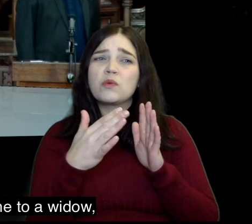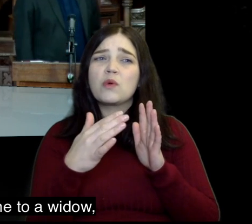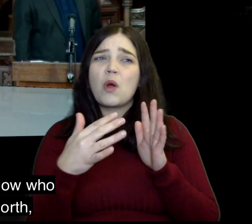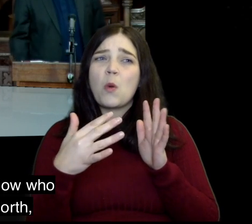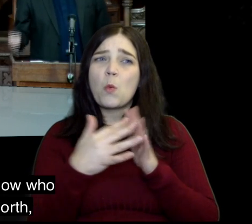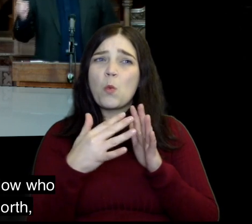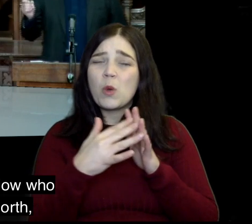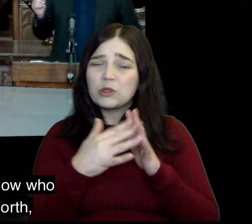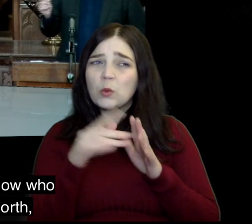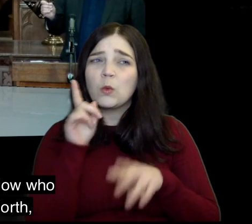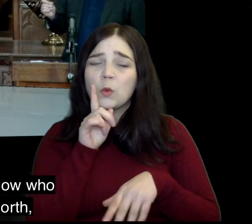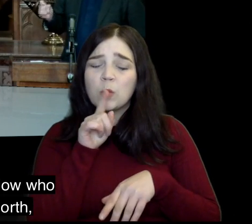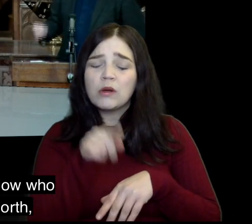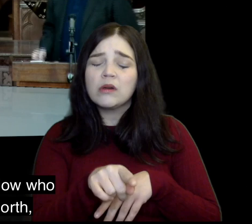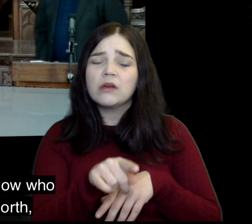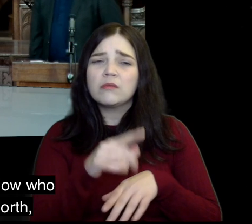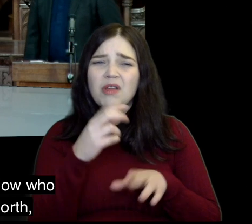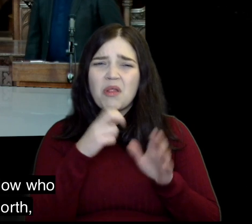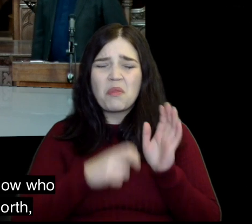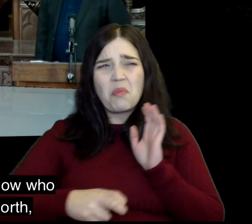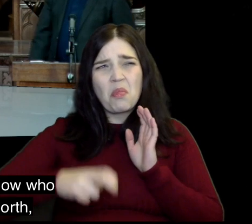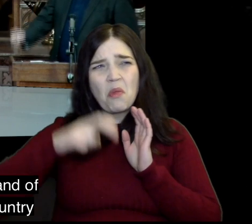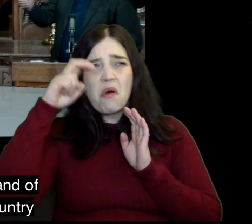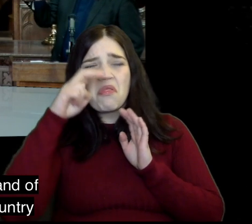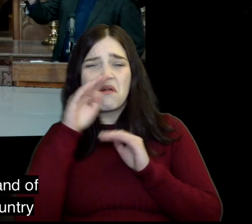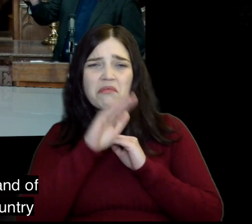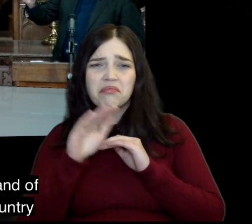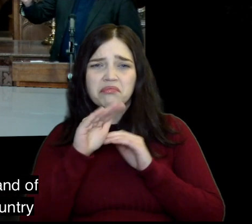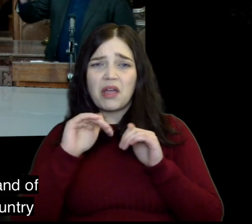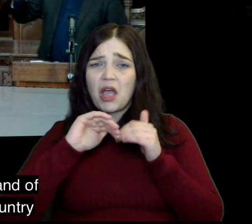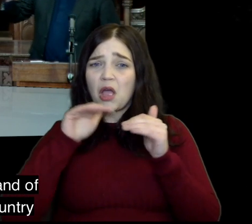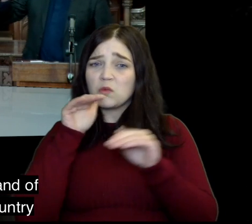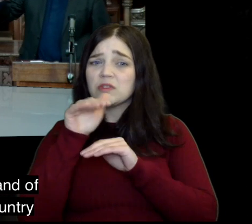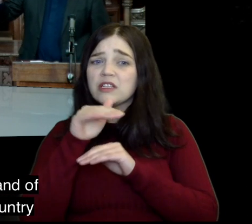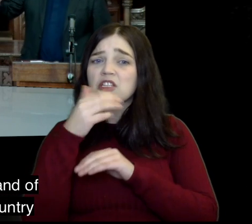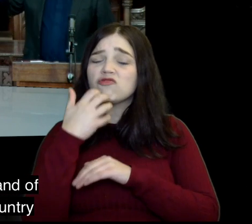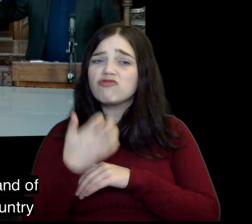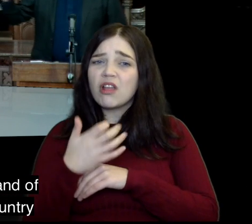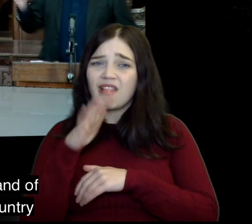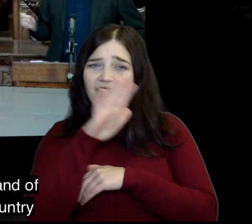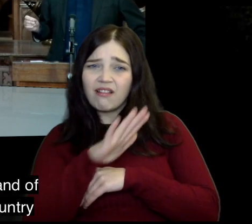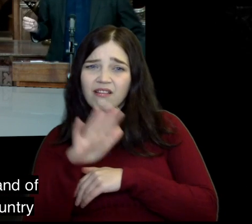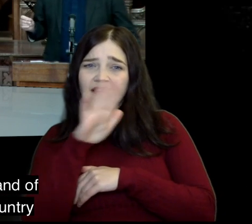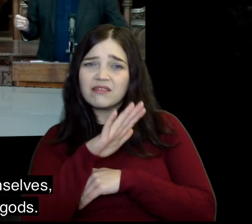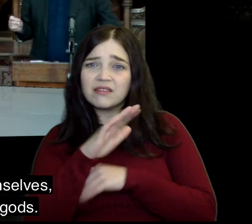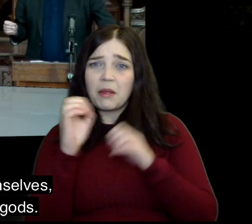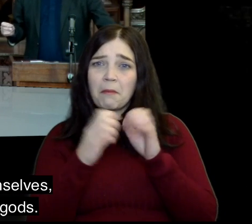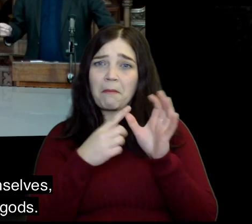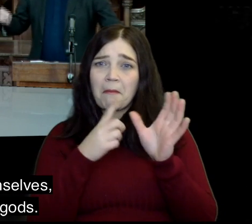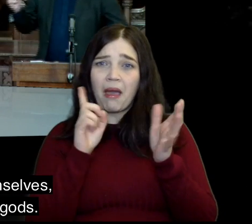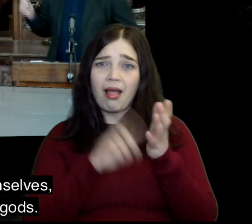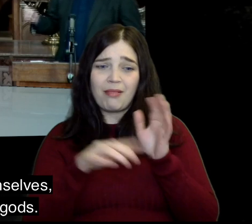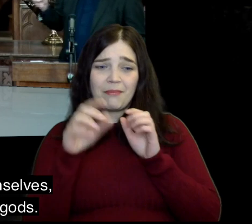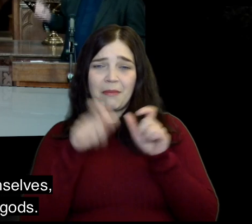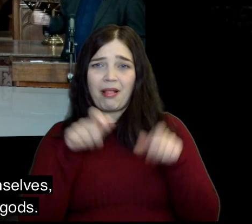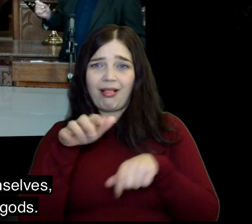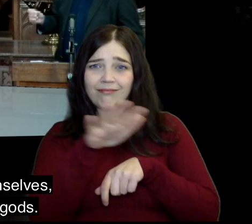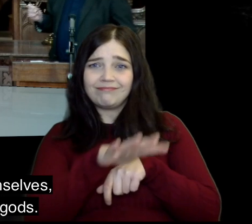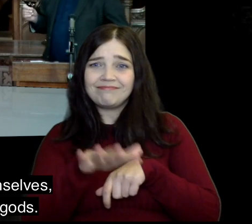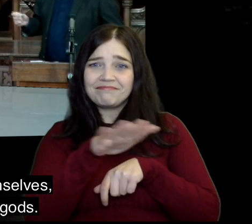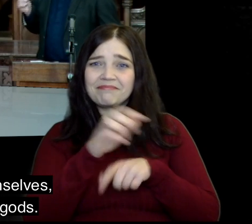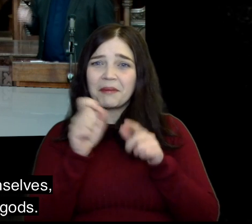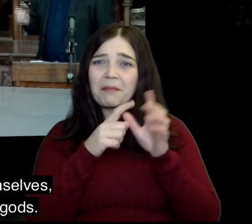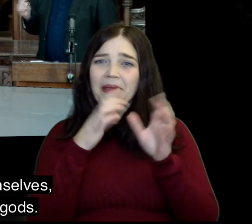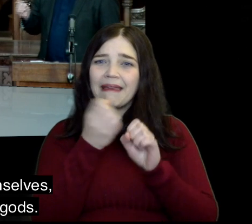that not only has he gone to a widow he's gone to a widow who lives right up north outside of the land of Israel in the country